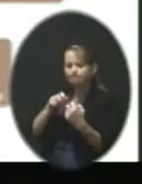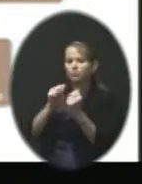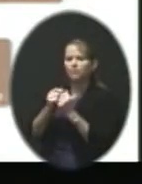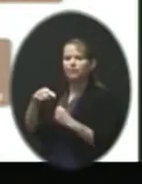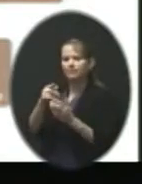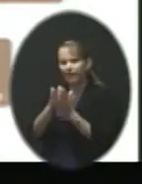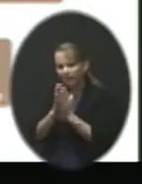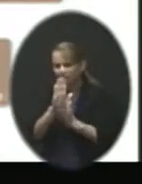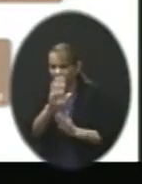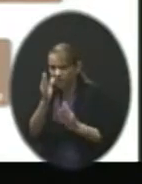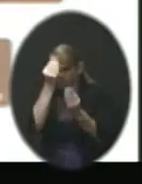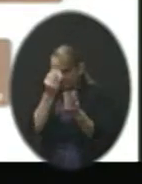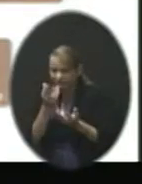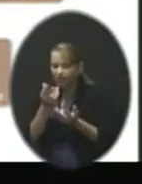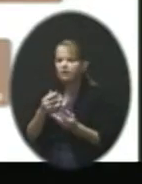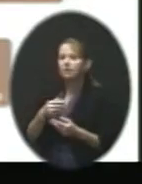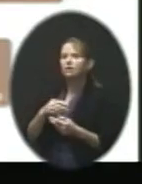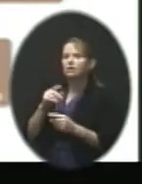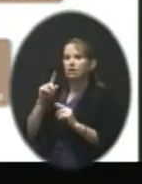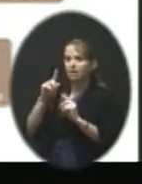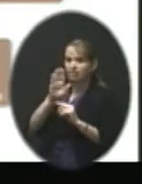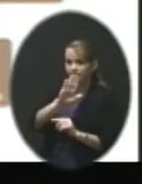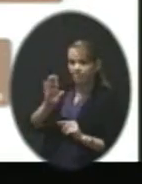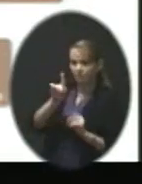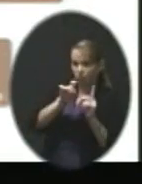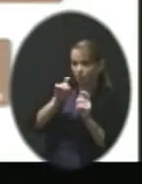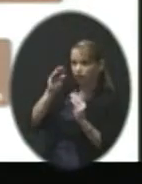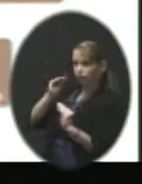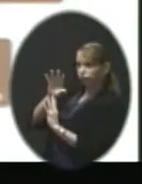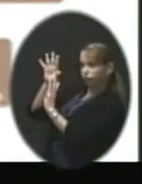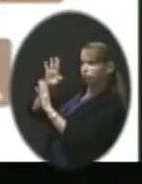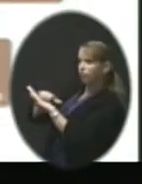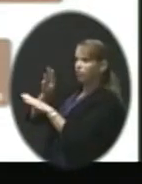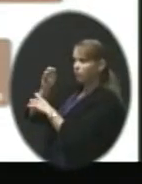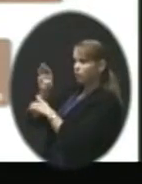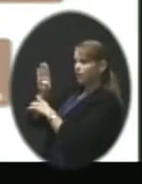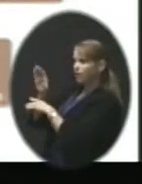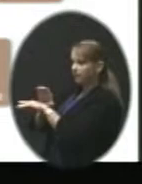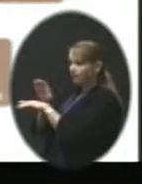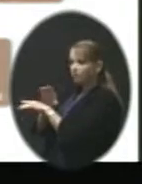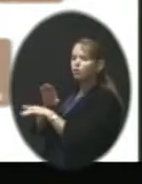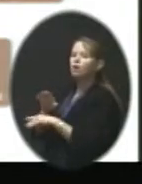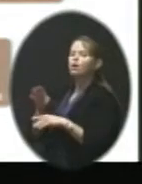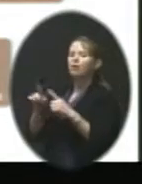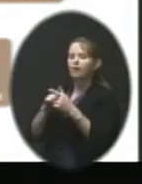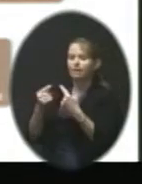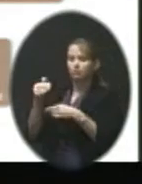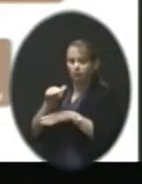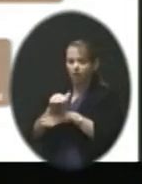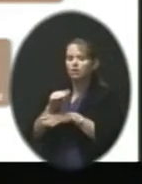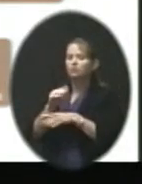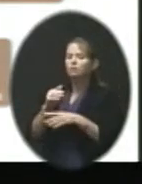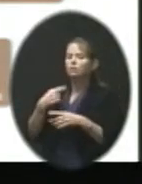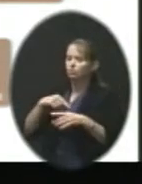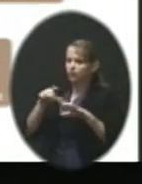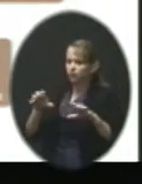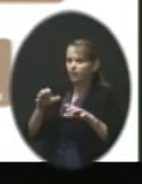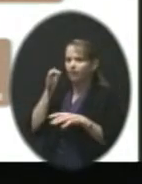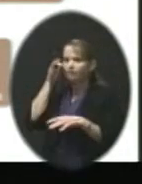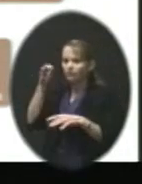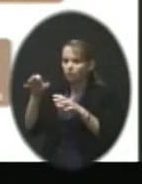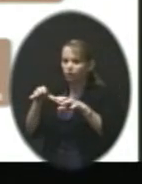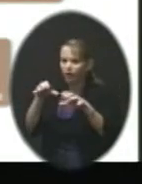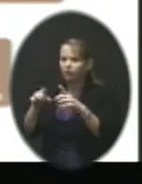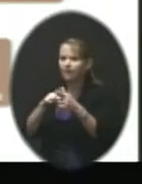put the questions up on the web. And then tonight, we're doing a future action item. And again, you'll come back in a month, we hope. And then